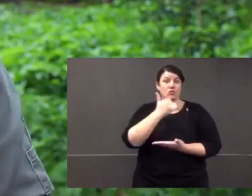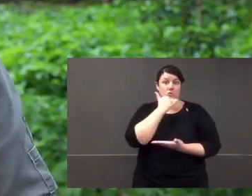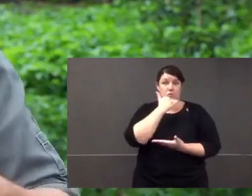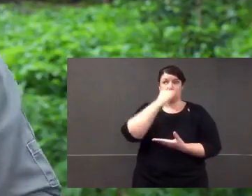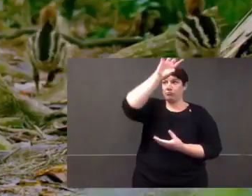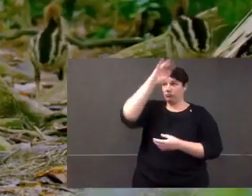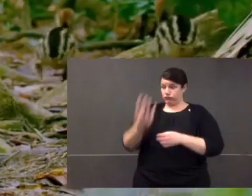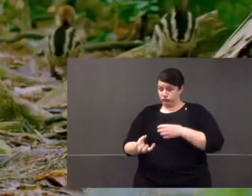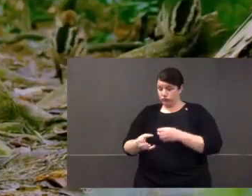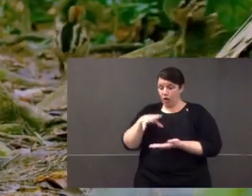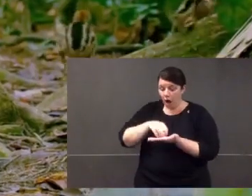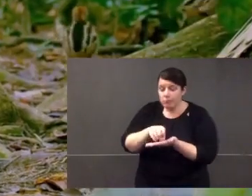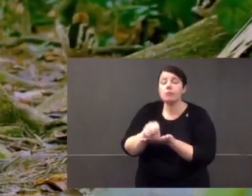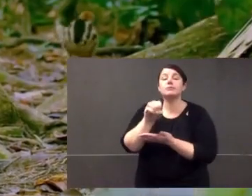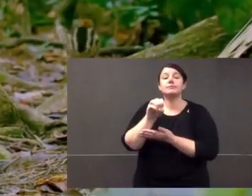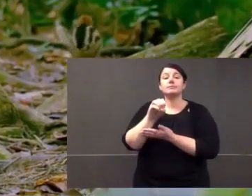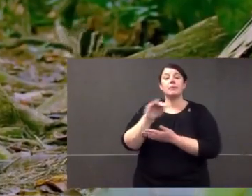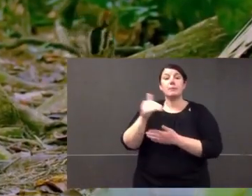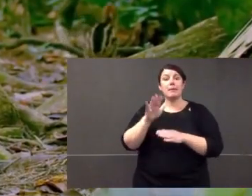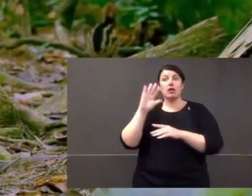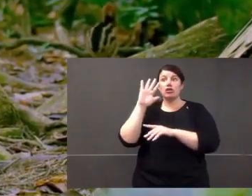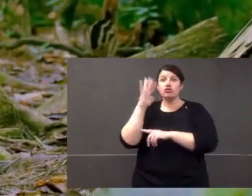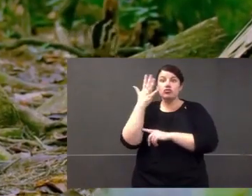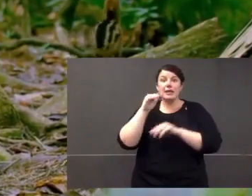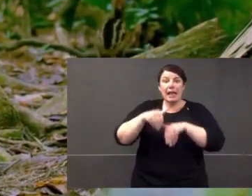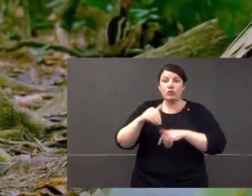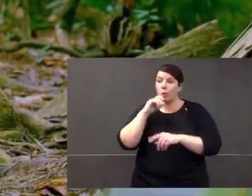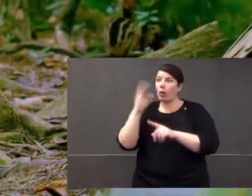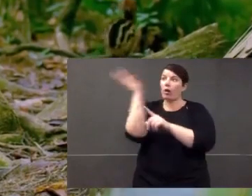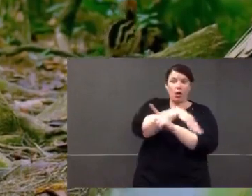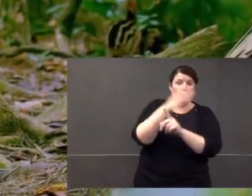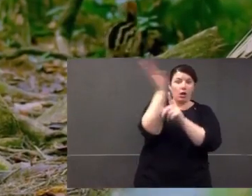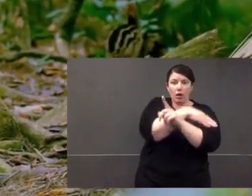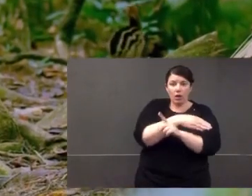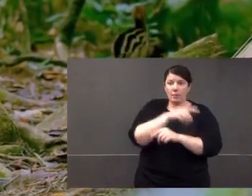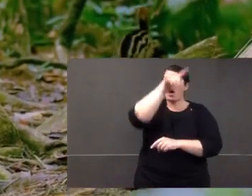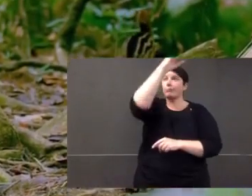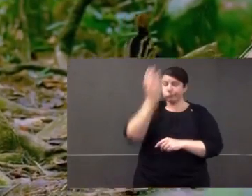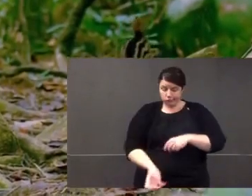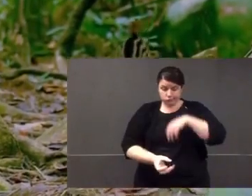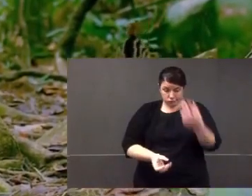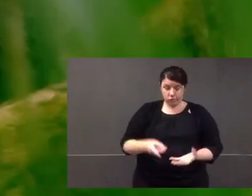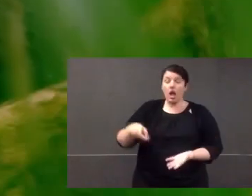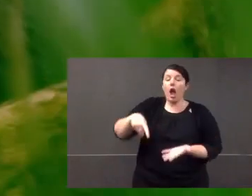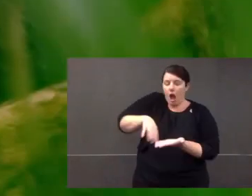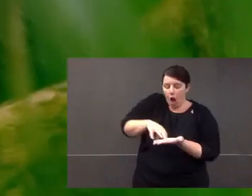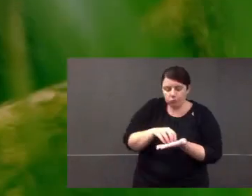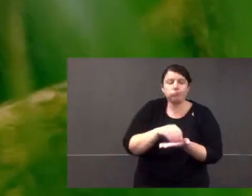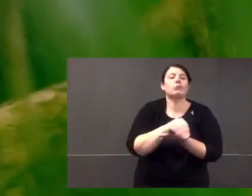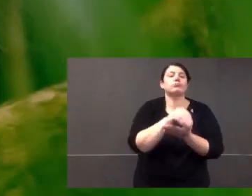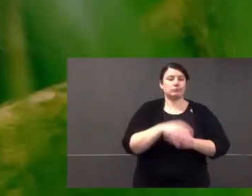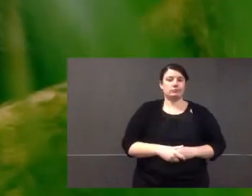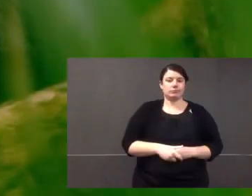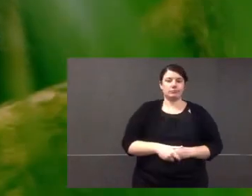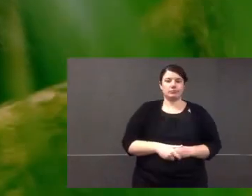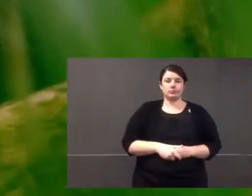cassowaries need the right fruits and they're the ones that fall from the forest canopy. They might be knocked down by a tree kangaroo or a bird, even half eaten,